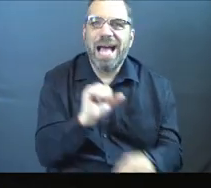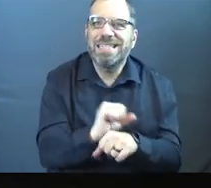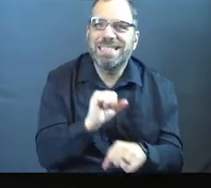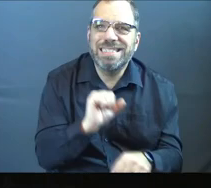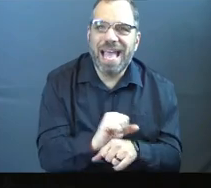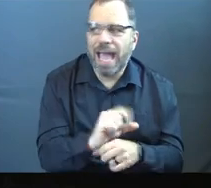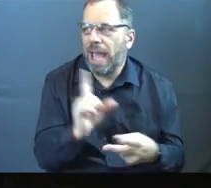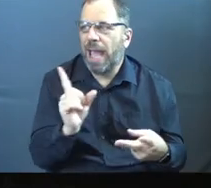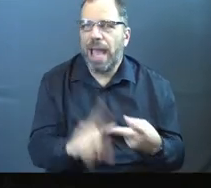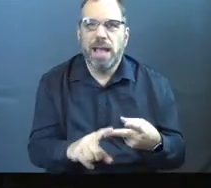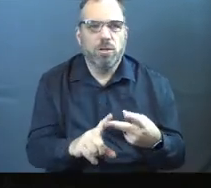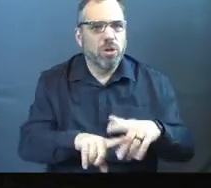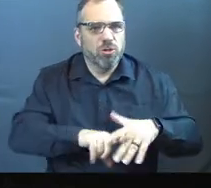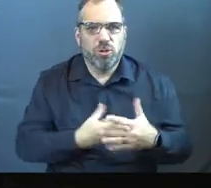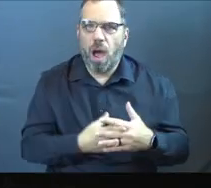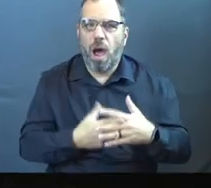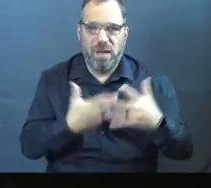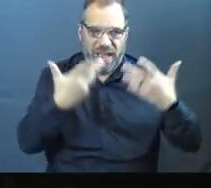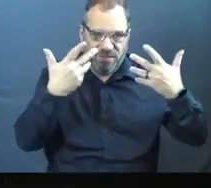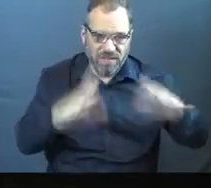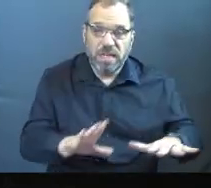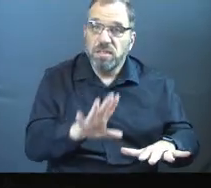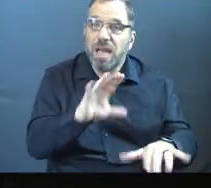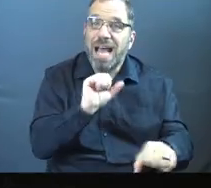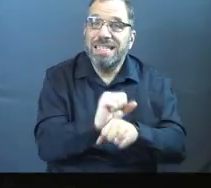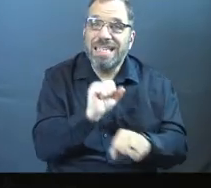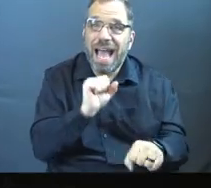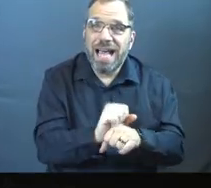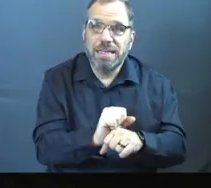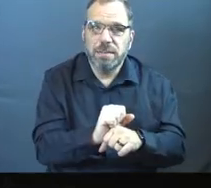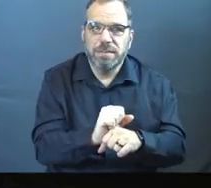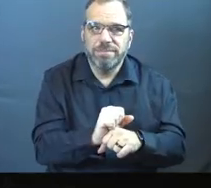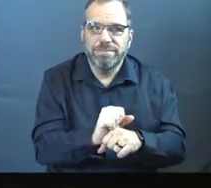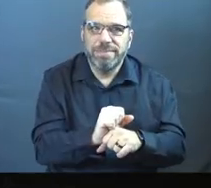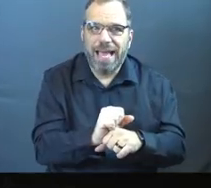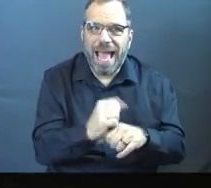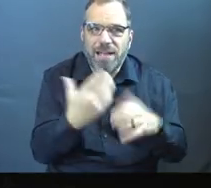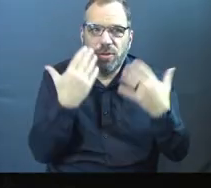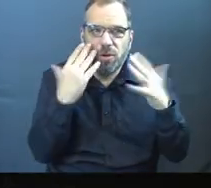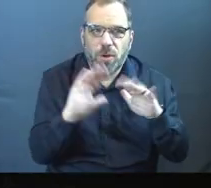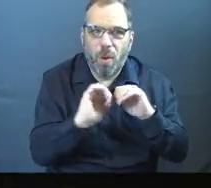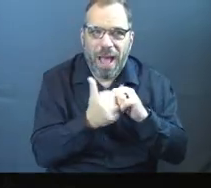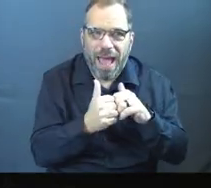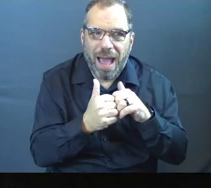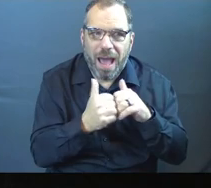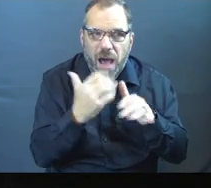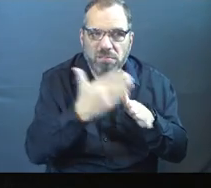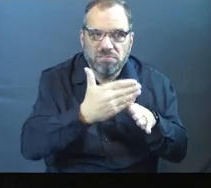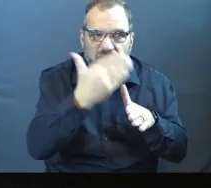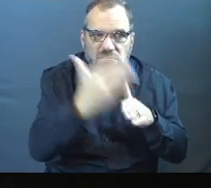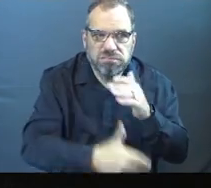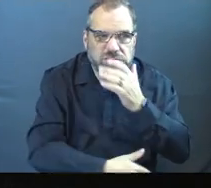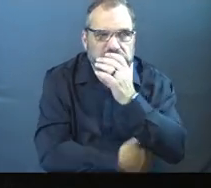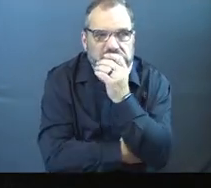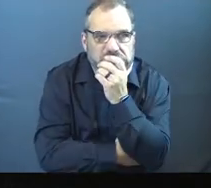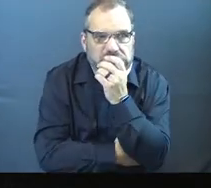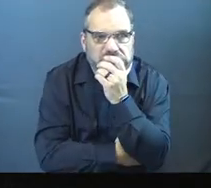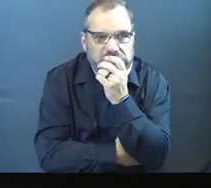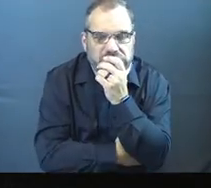ahead of you? Have ever tried to jump in and accomplish a task without actually knowing how to accomplish that task?